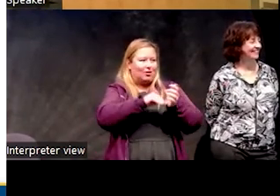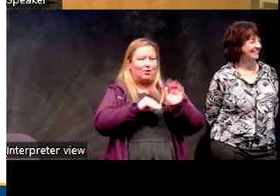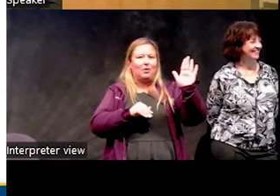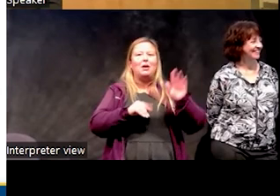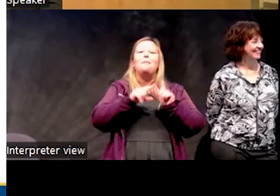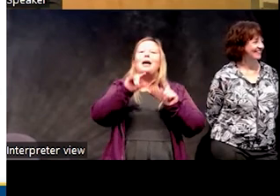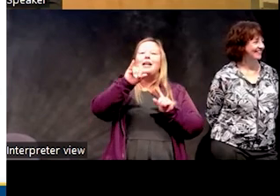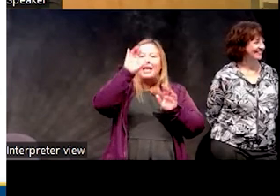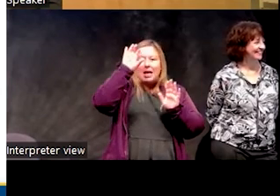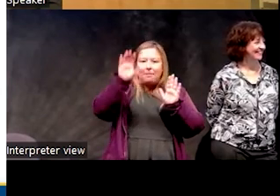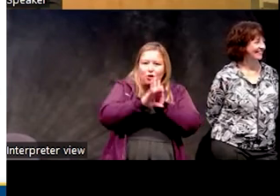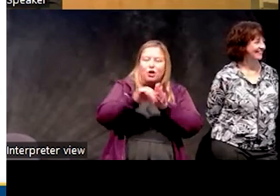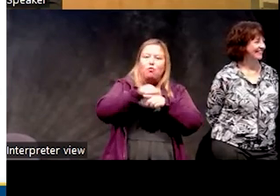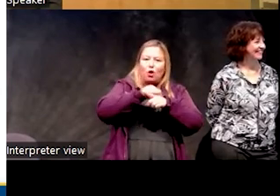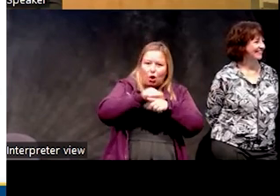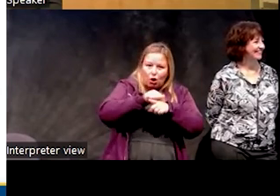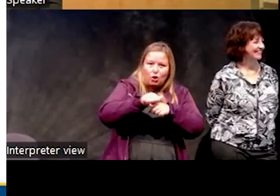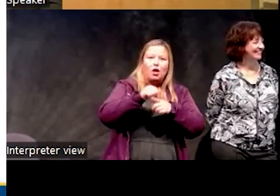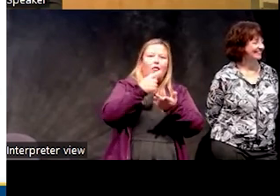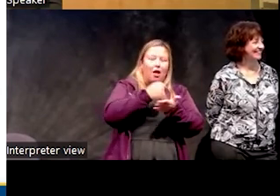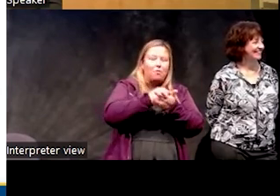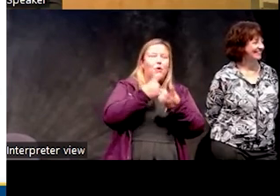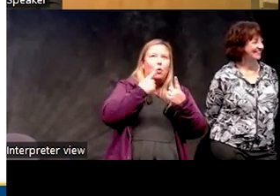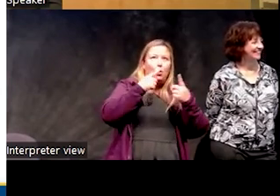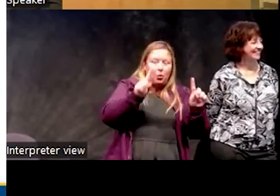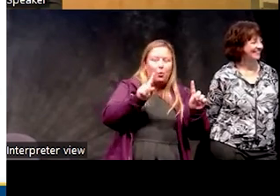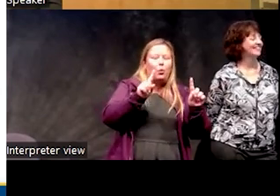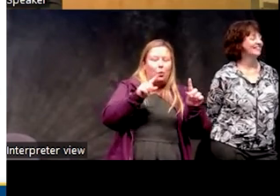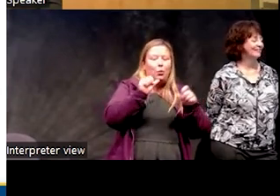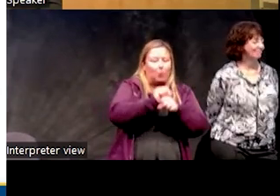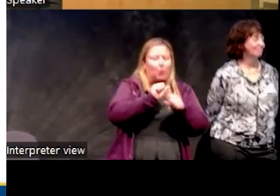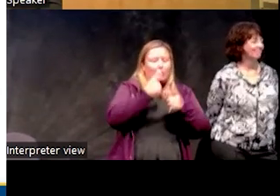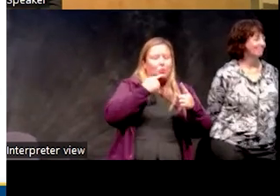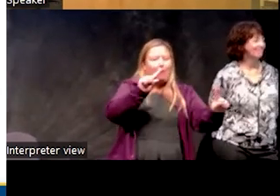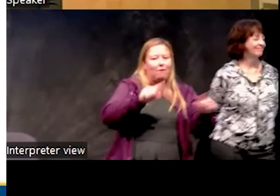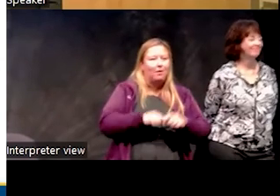but imagery rehearsal therapy works as well as prazosin and, uh, and, these folks do that.